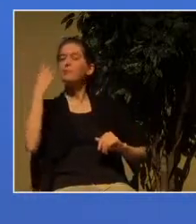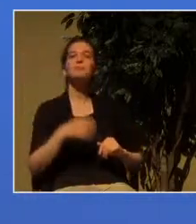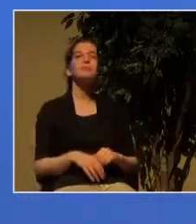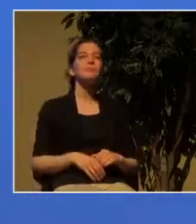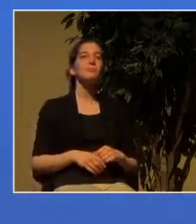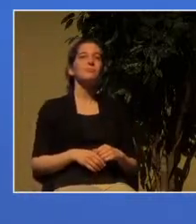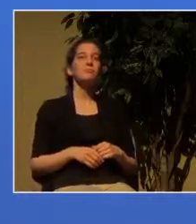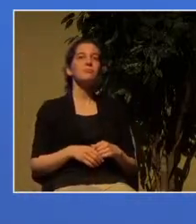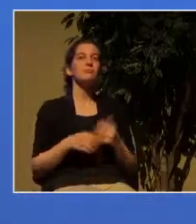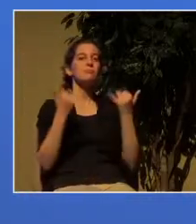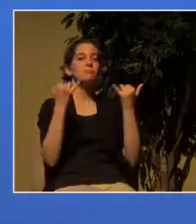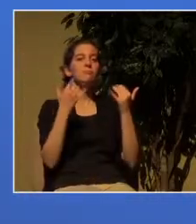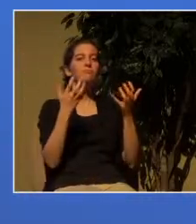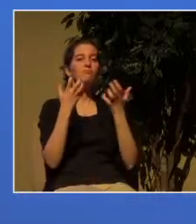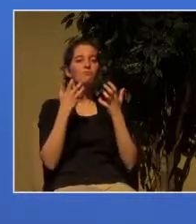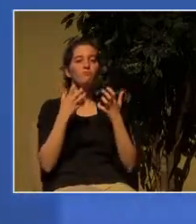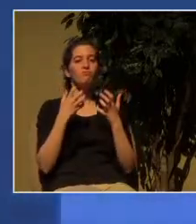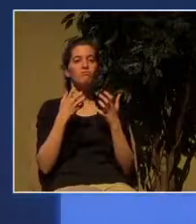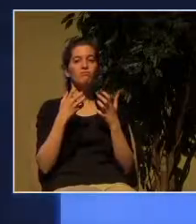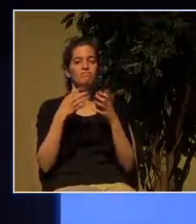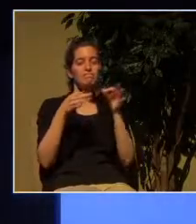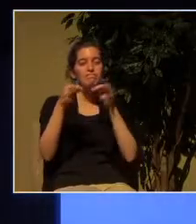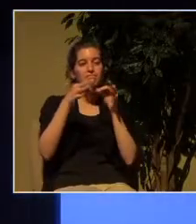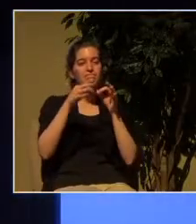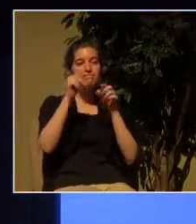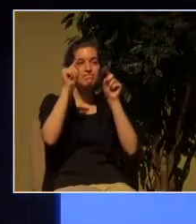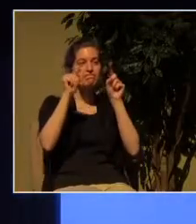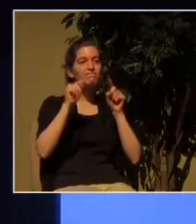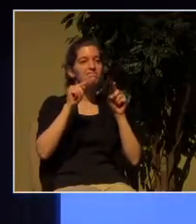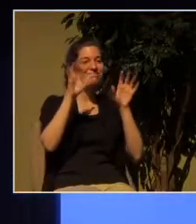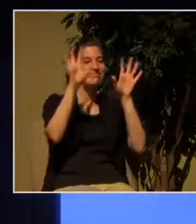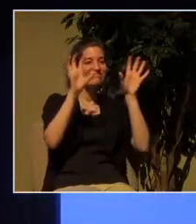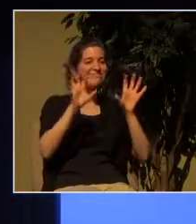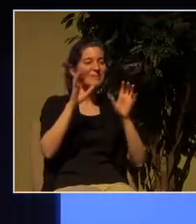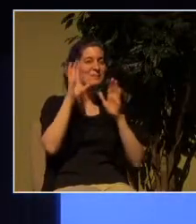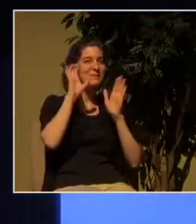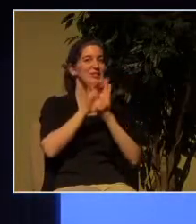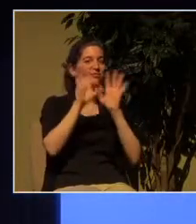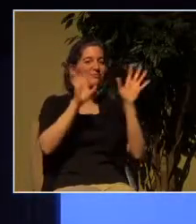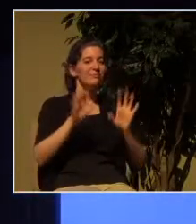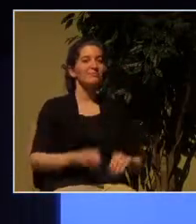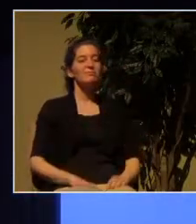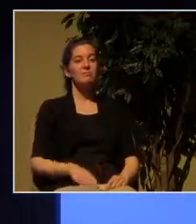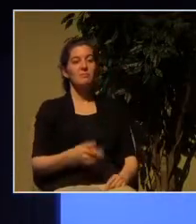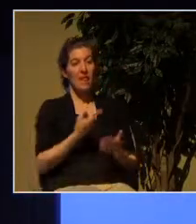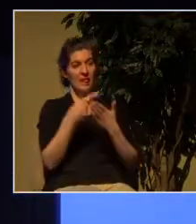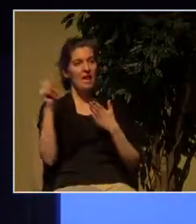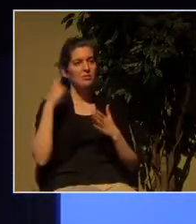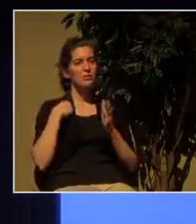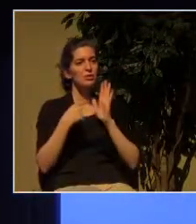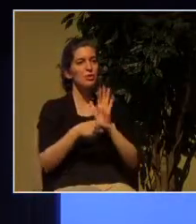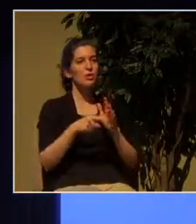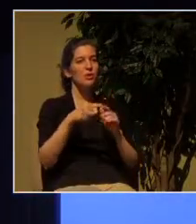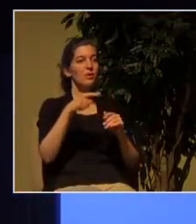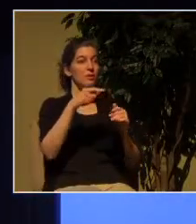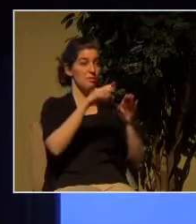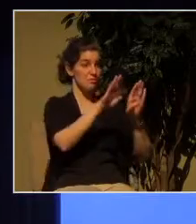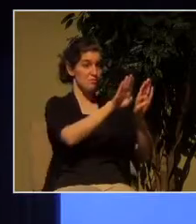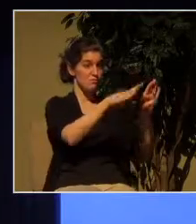let me point out a number of the features of the broad road last week I pointed out a number of them a dance hall a casino